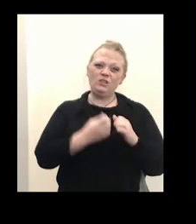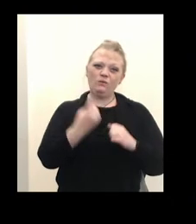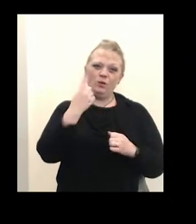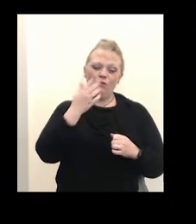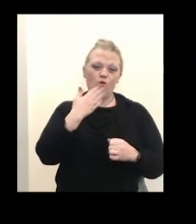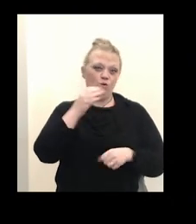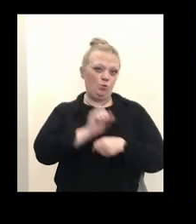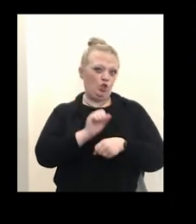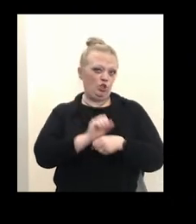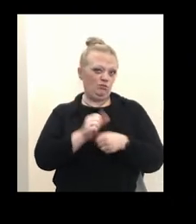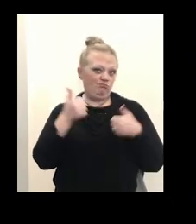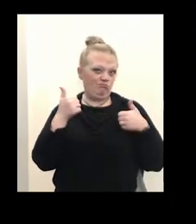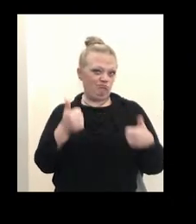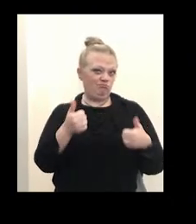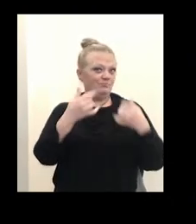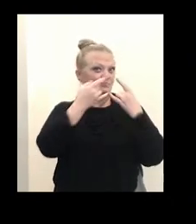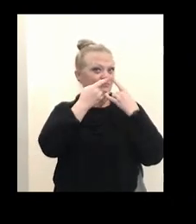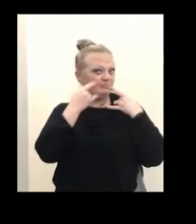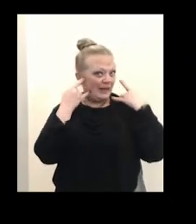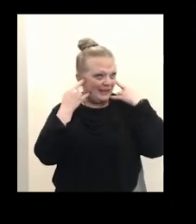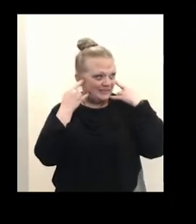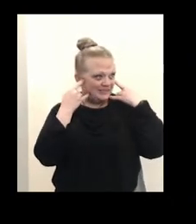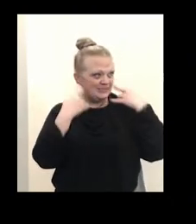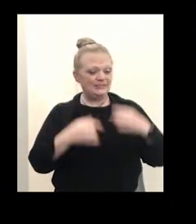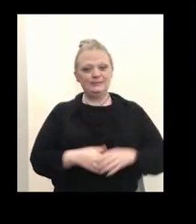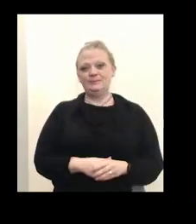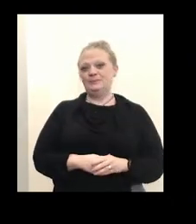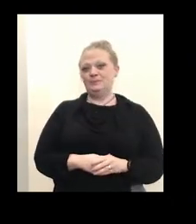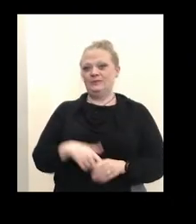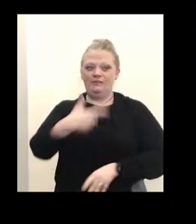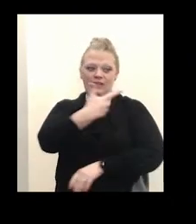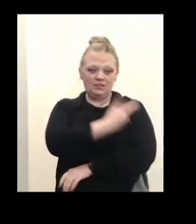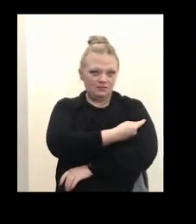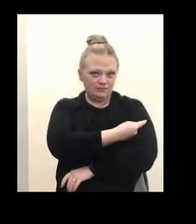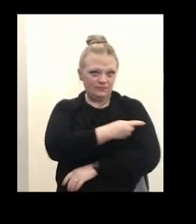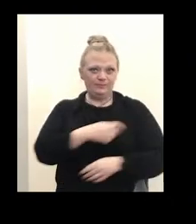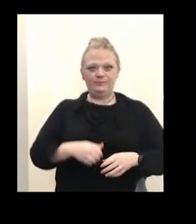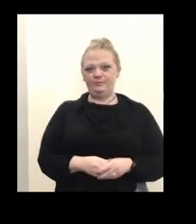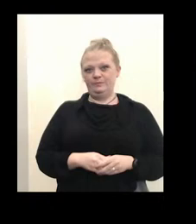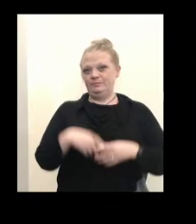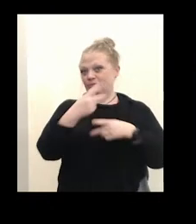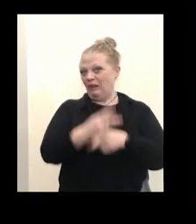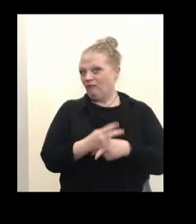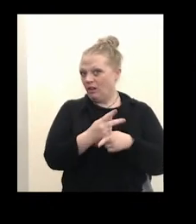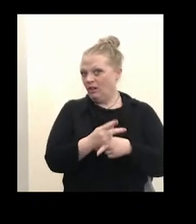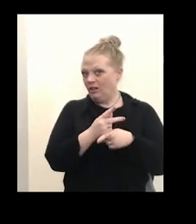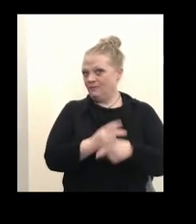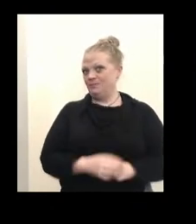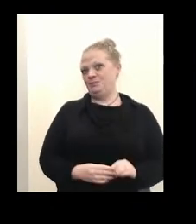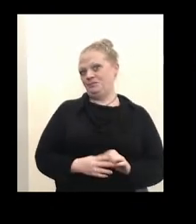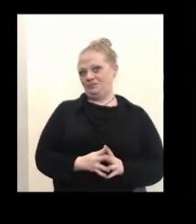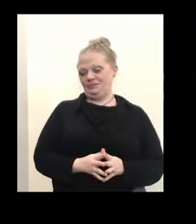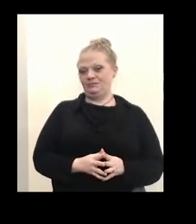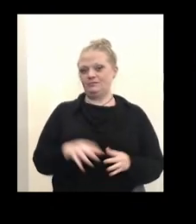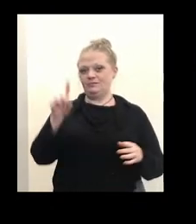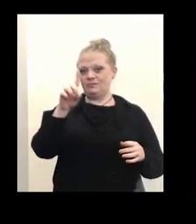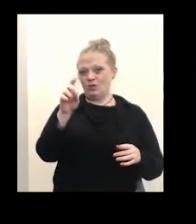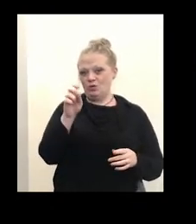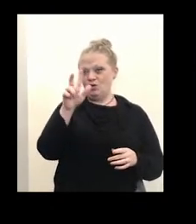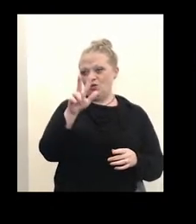wearing masks, getting vaccinated, being careful out there. 134